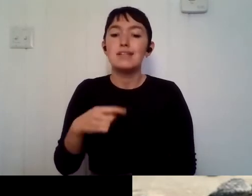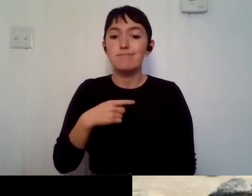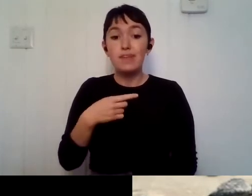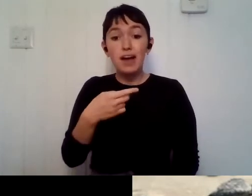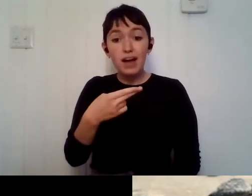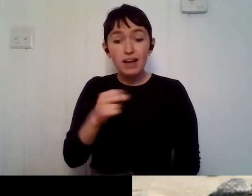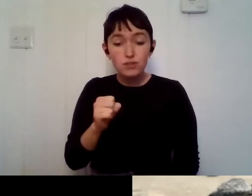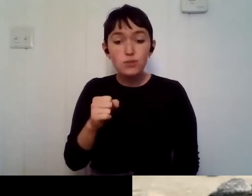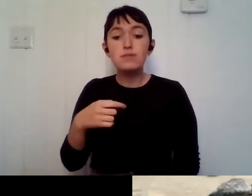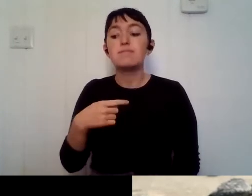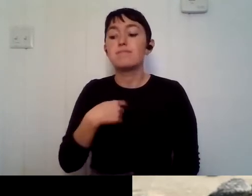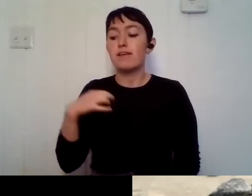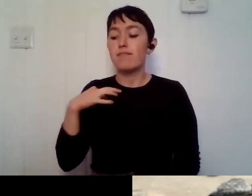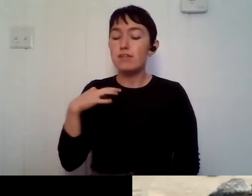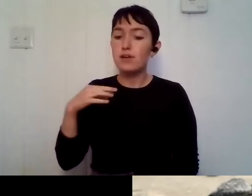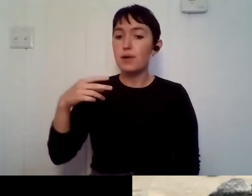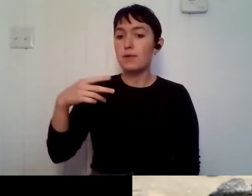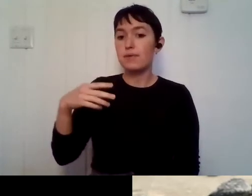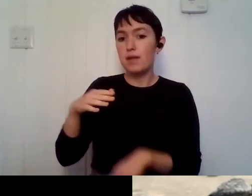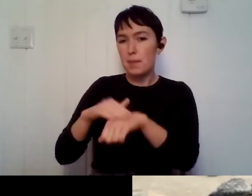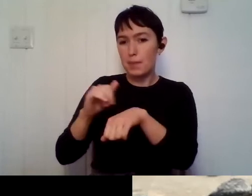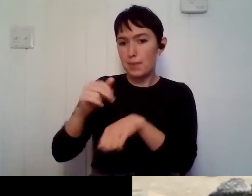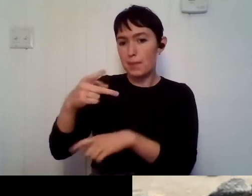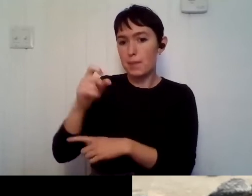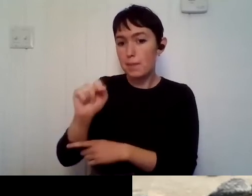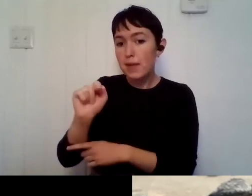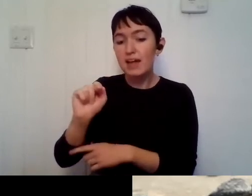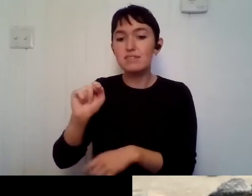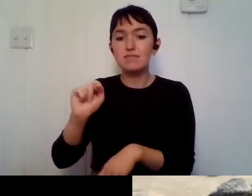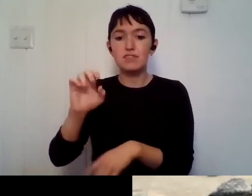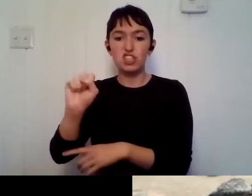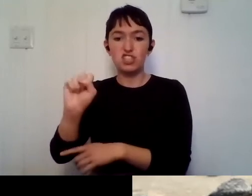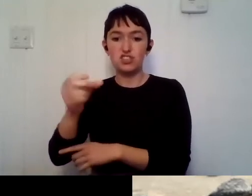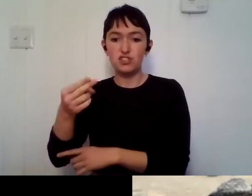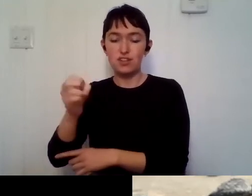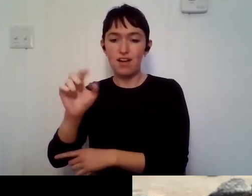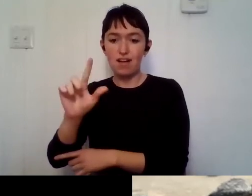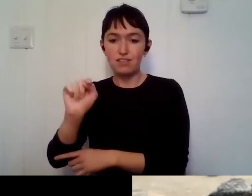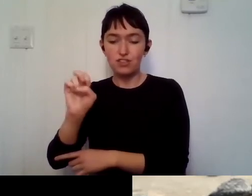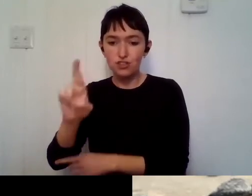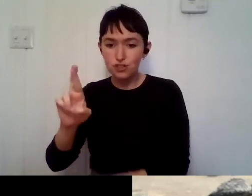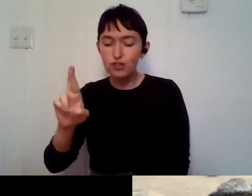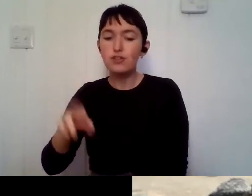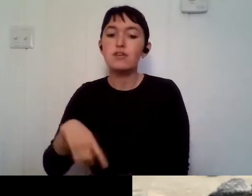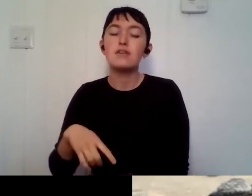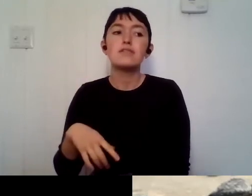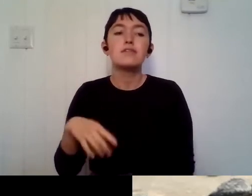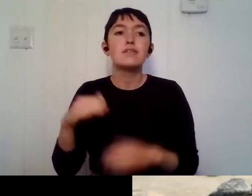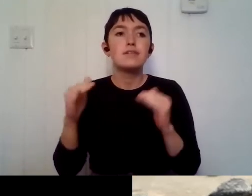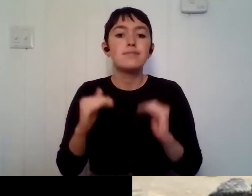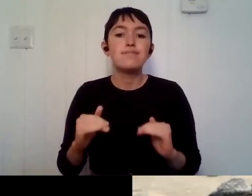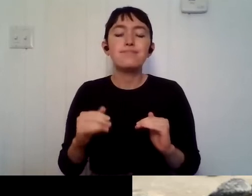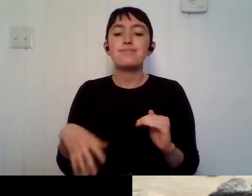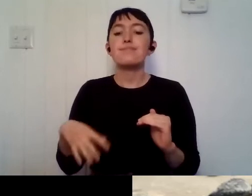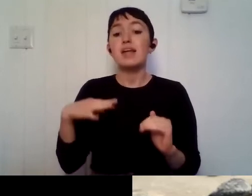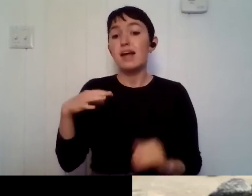um, pet shelters. Um, I helped, um, work and organize a program for homeless pets in high